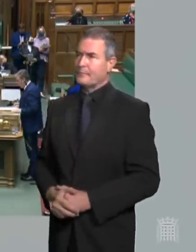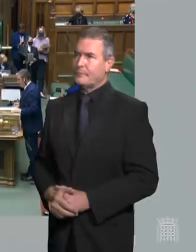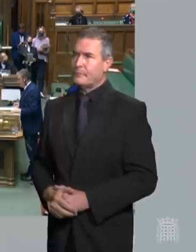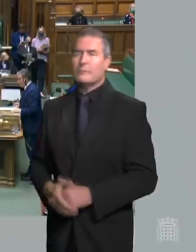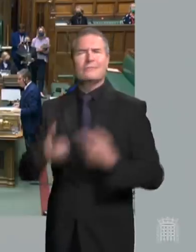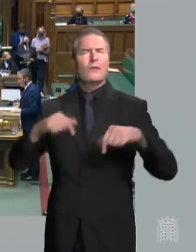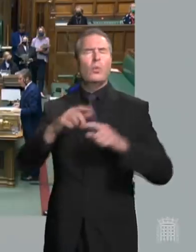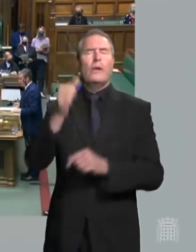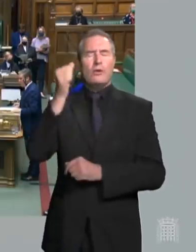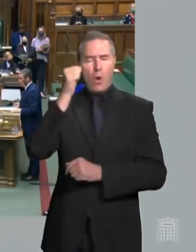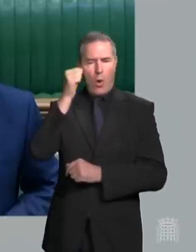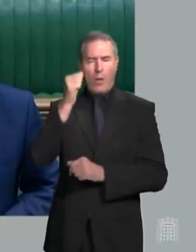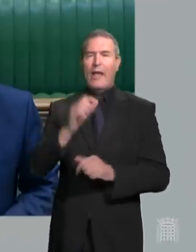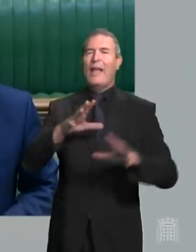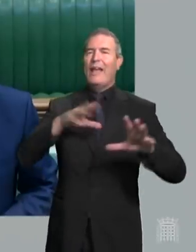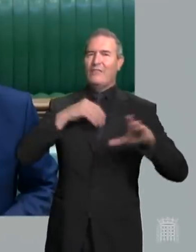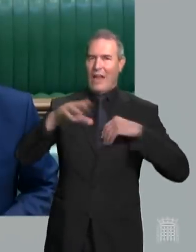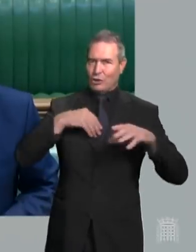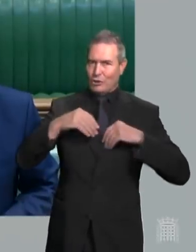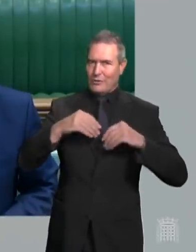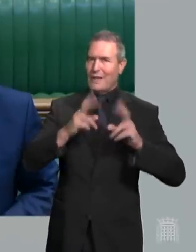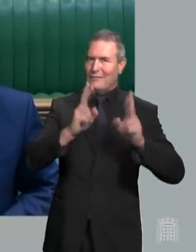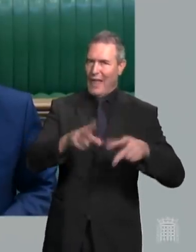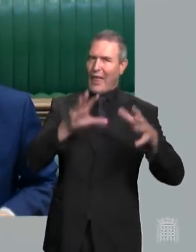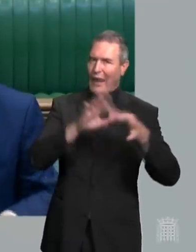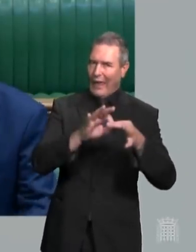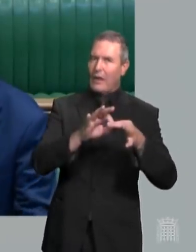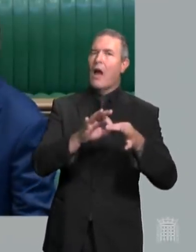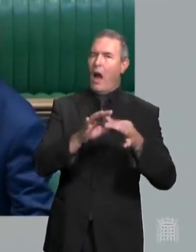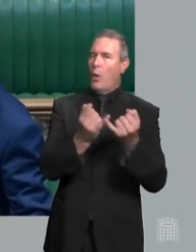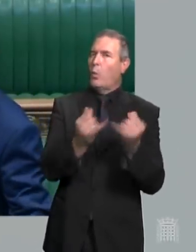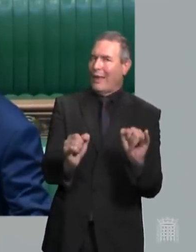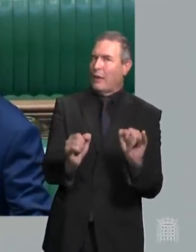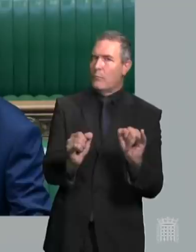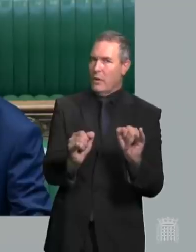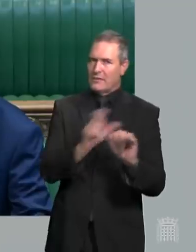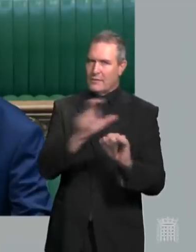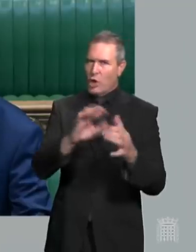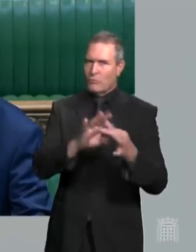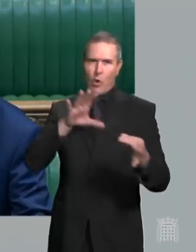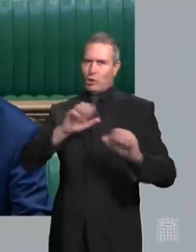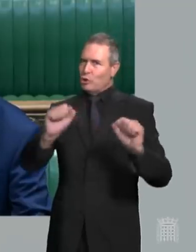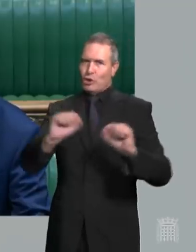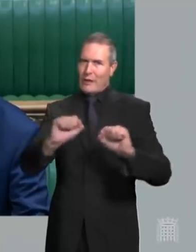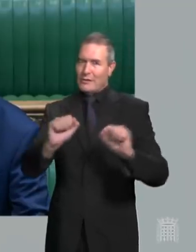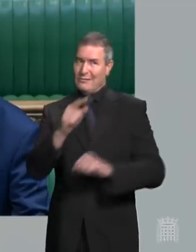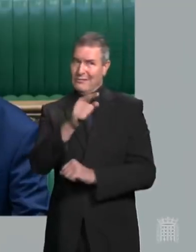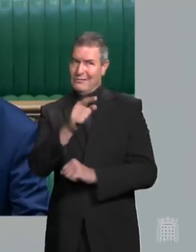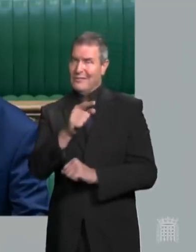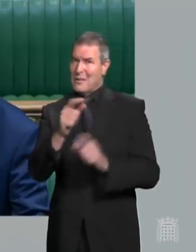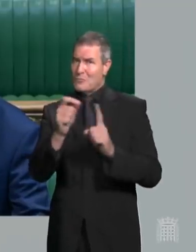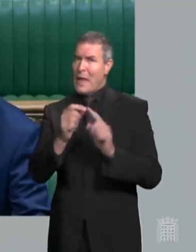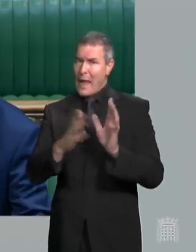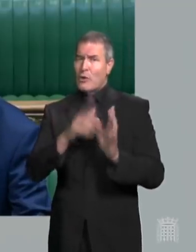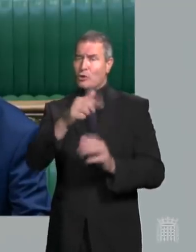we know that the link between infection rates and deaths has been weakened, but it hasn't been broken. And the Prime Minister must, and he certainly should know the answer